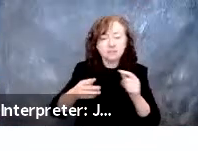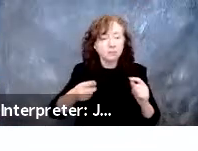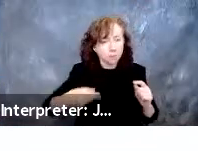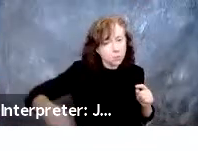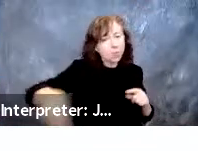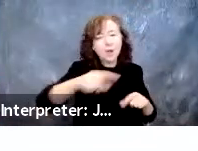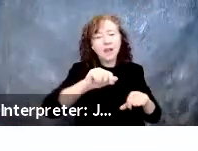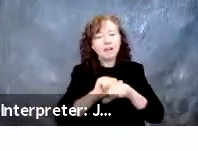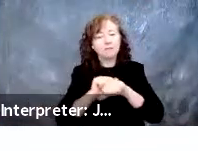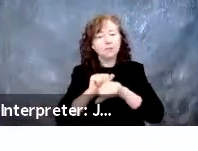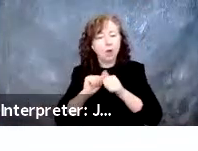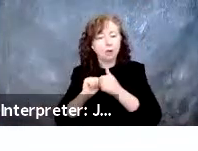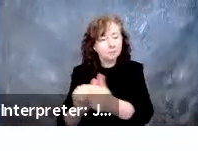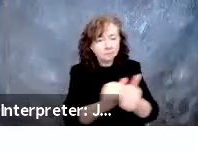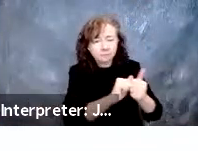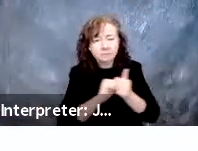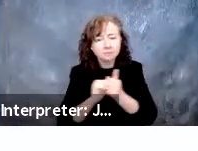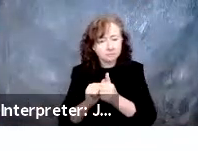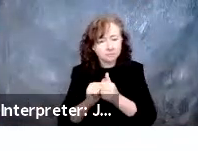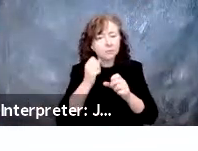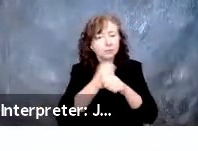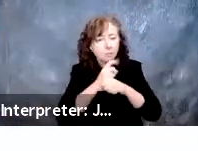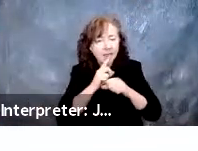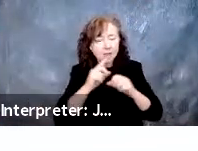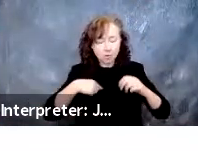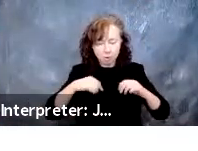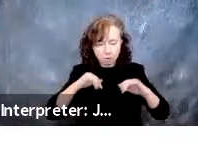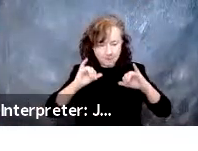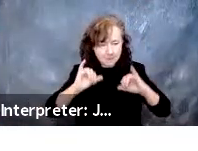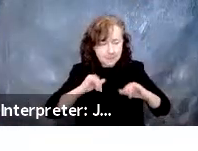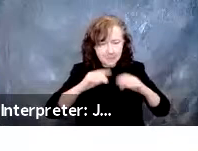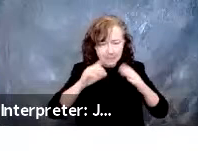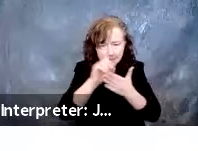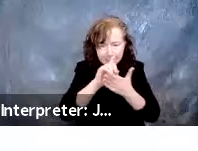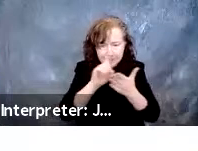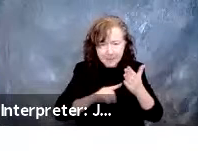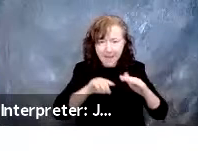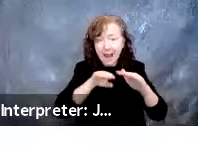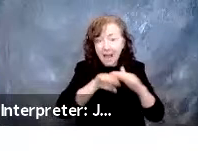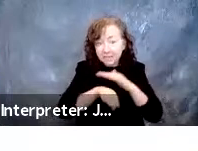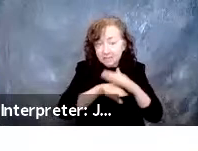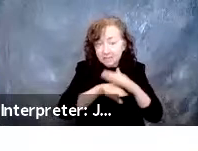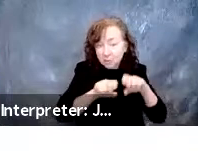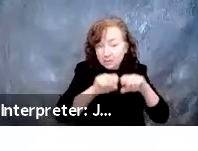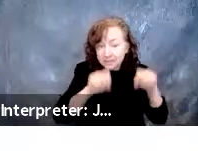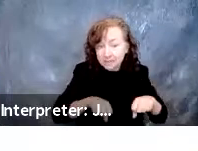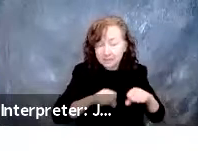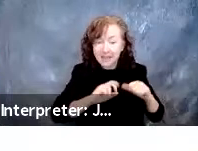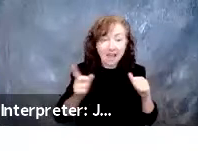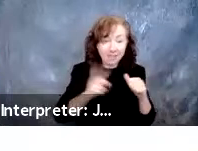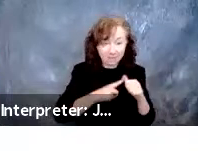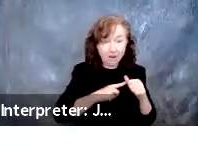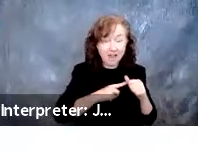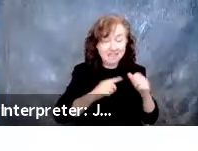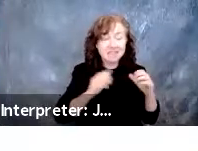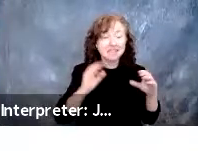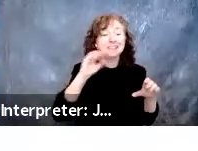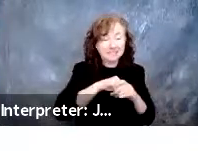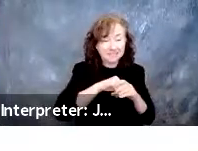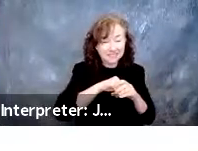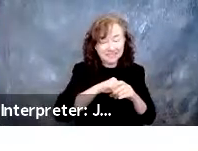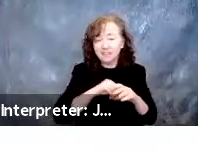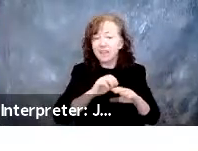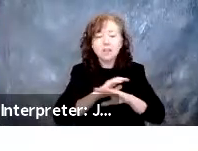associated complexities and challenges of designing accessible vehicle systems are considered upfront as opposed to being considered